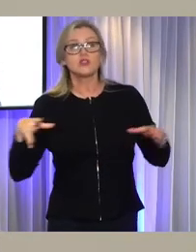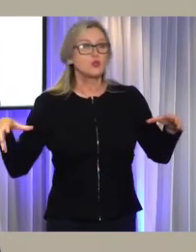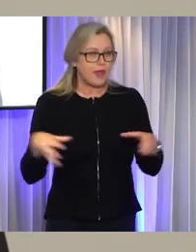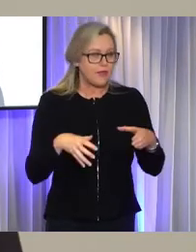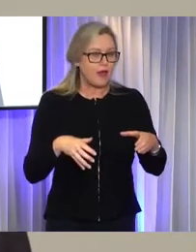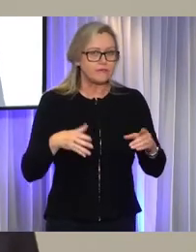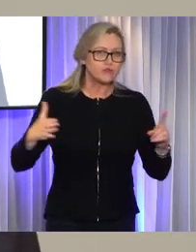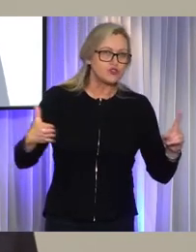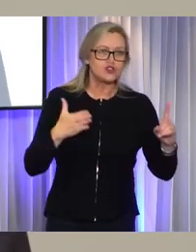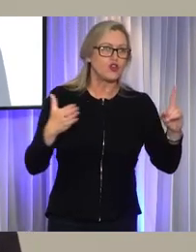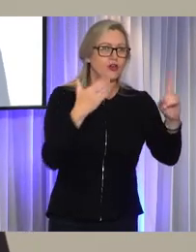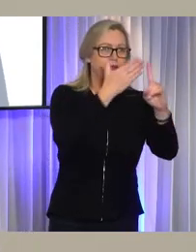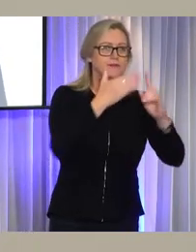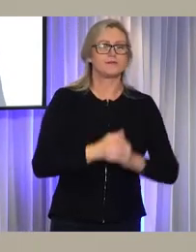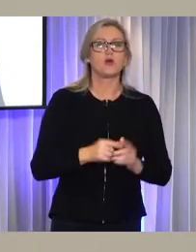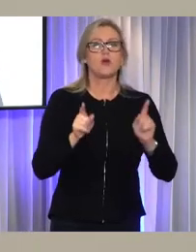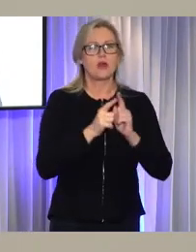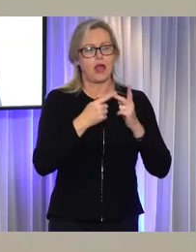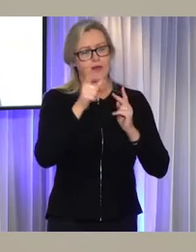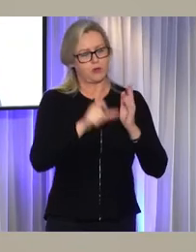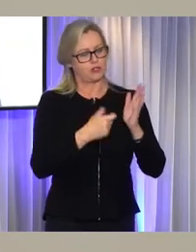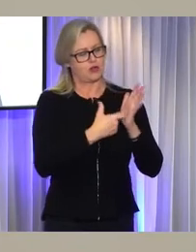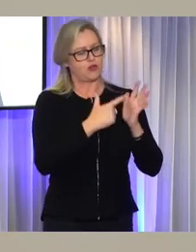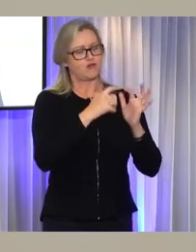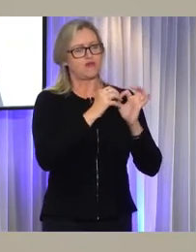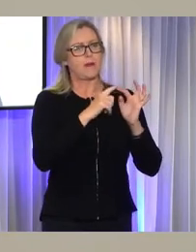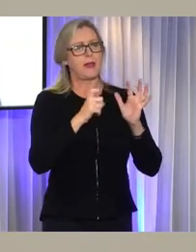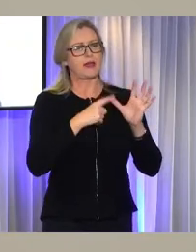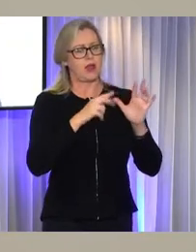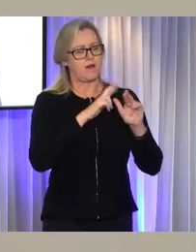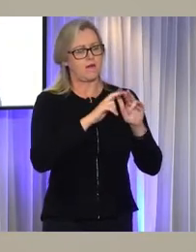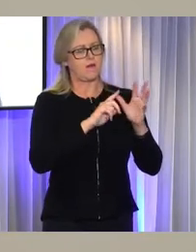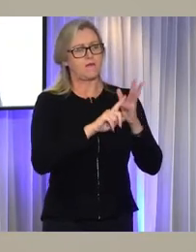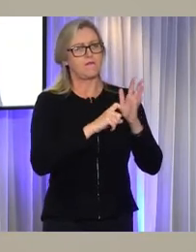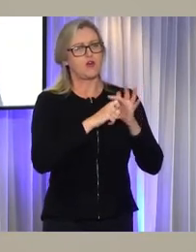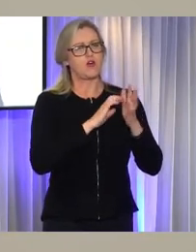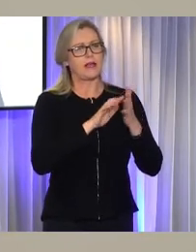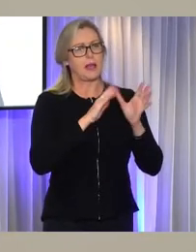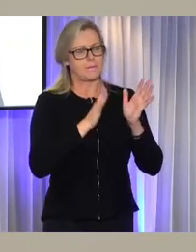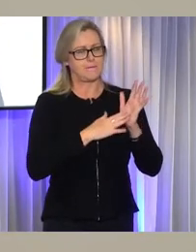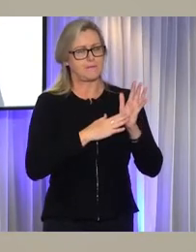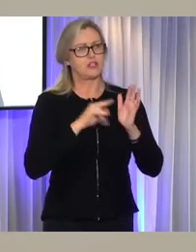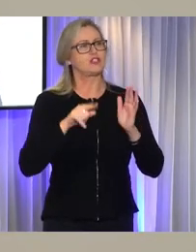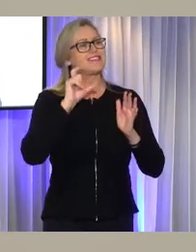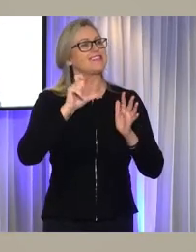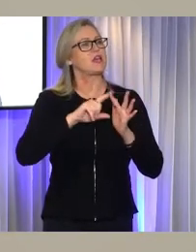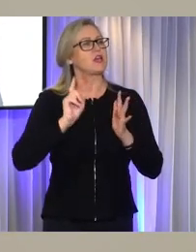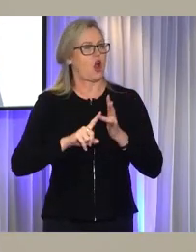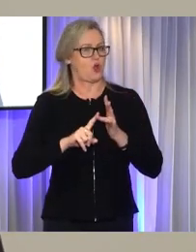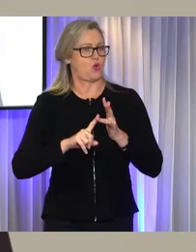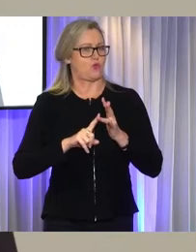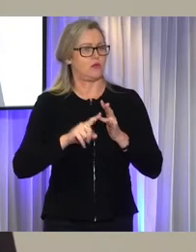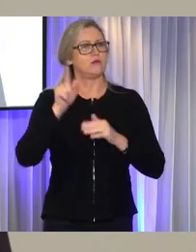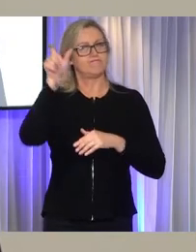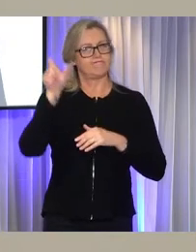We're also going to have Ms. Rebecca Falkingham leading the NDIA as the CEO. She's an awesome seasoned